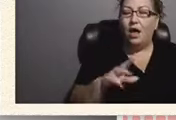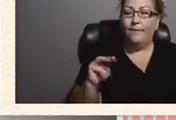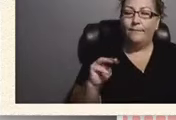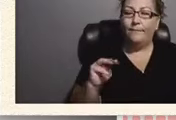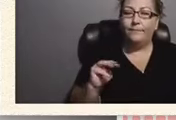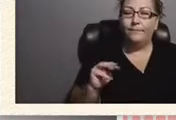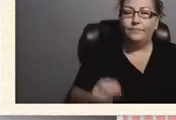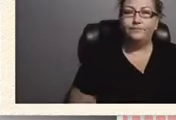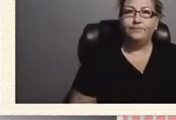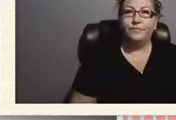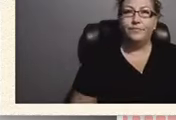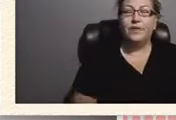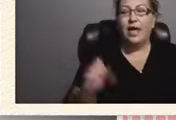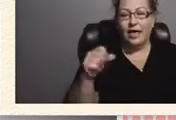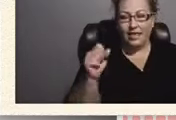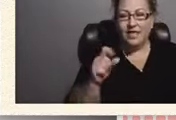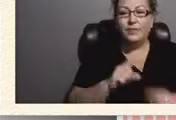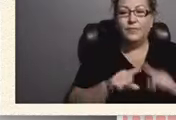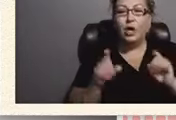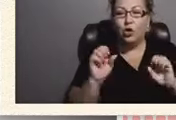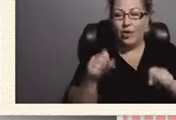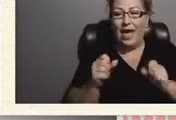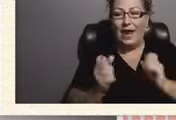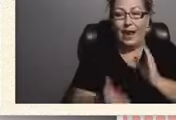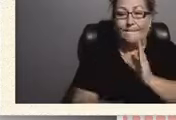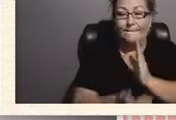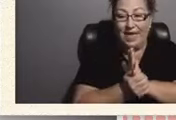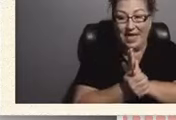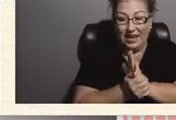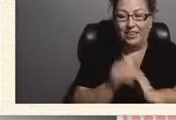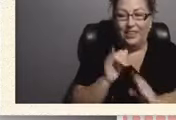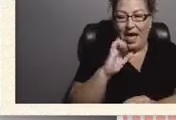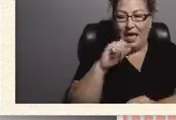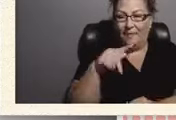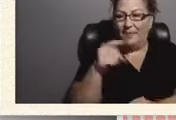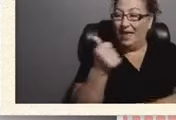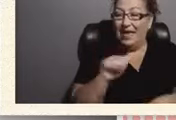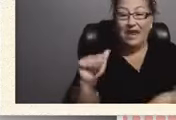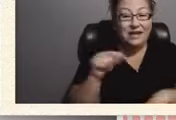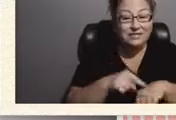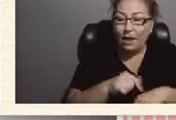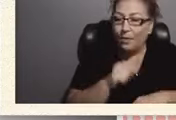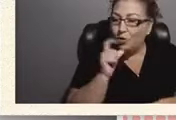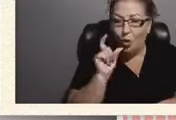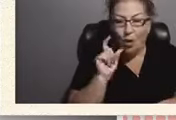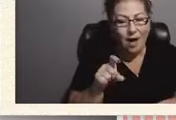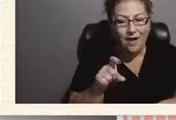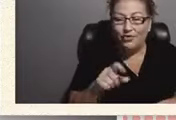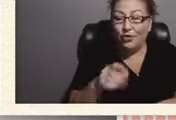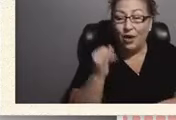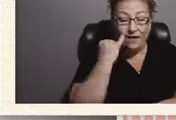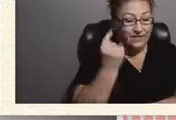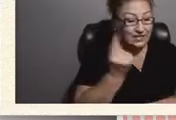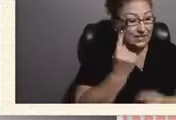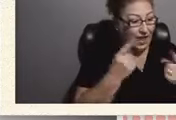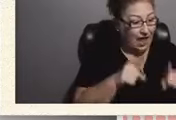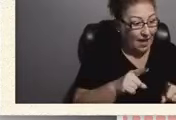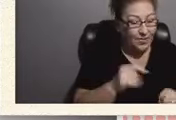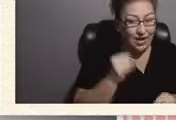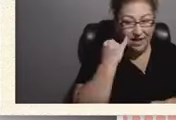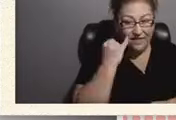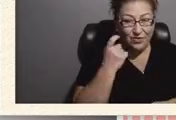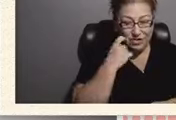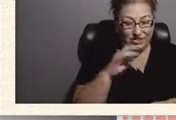yes. But you can amend your IEP at any time. You don't have to, if something happened, if you just found out you have a diagnosis